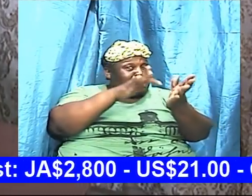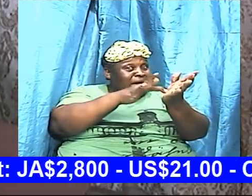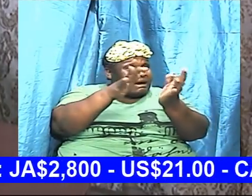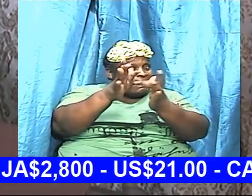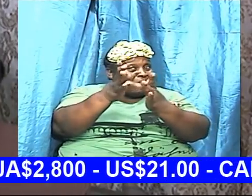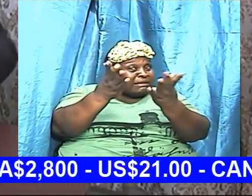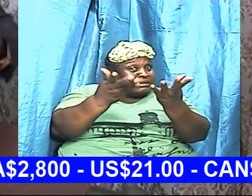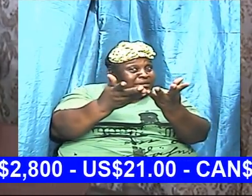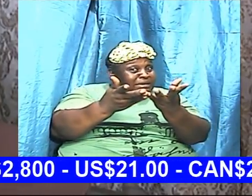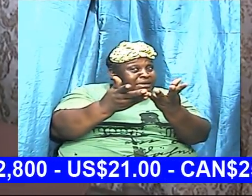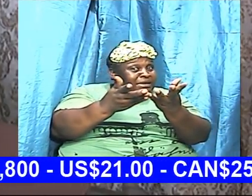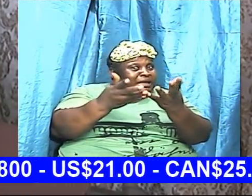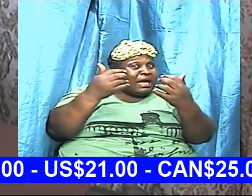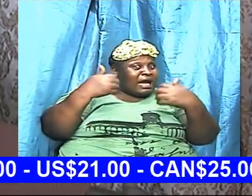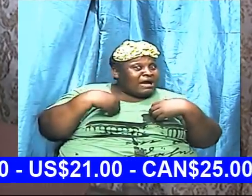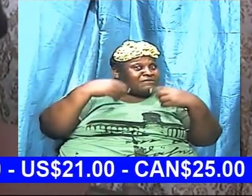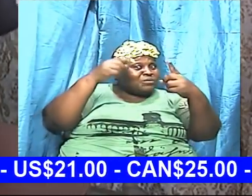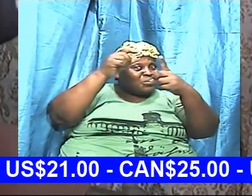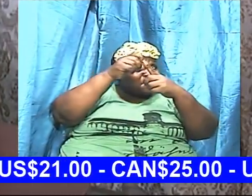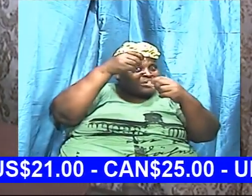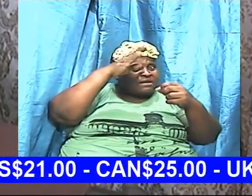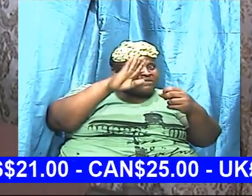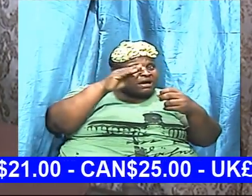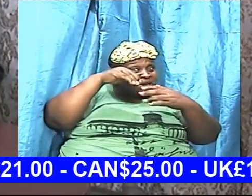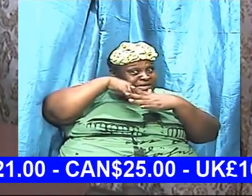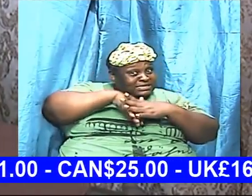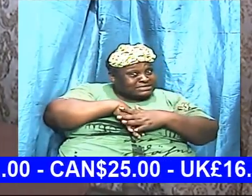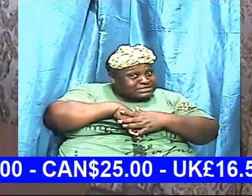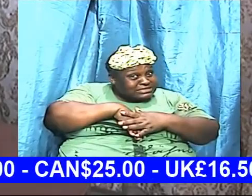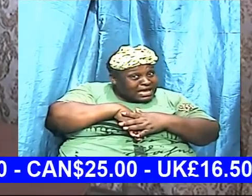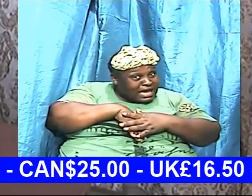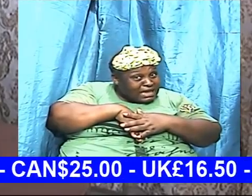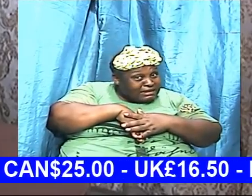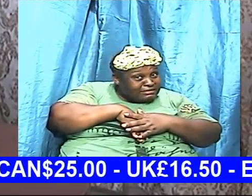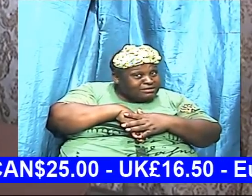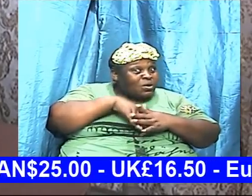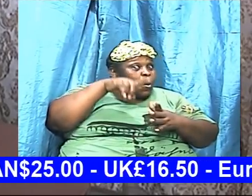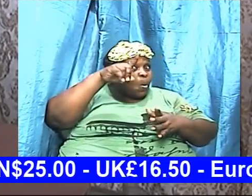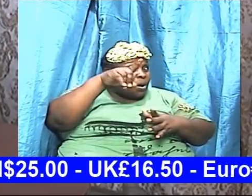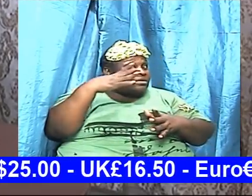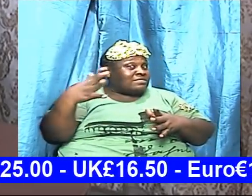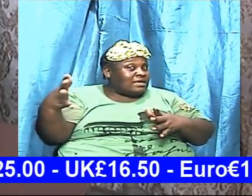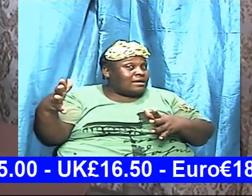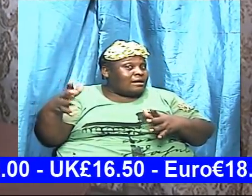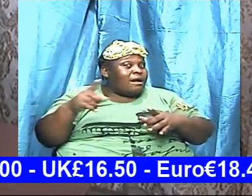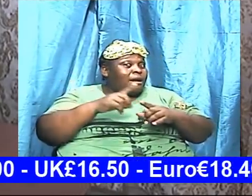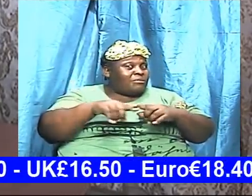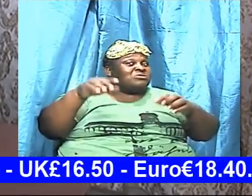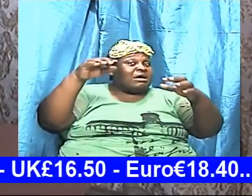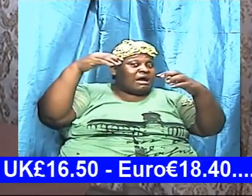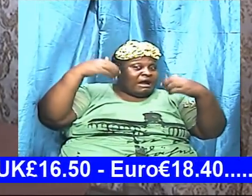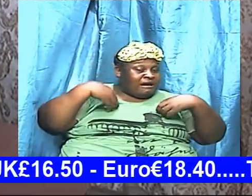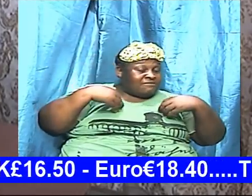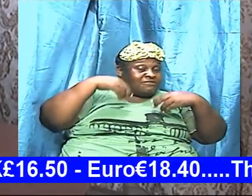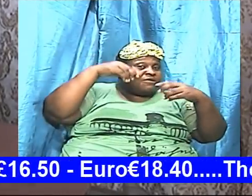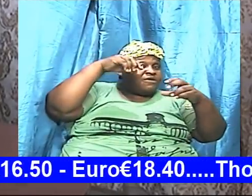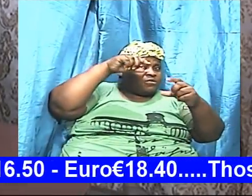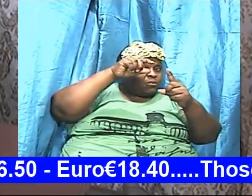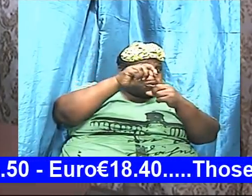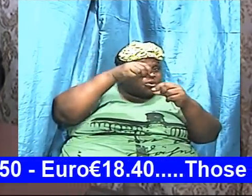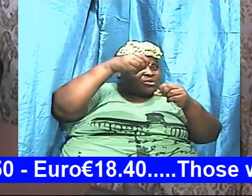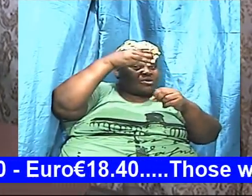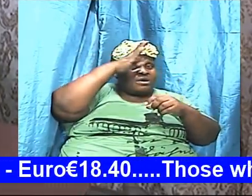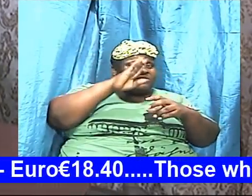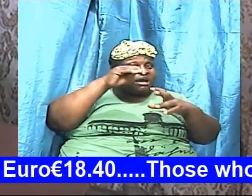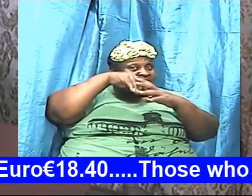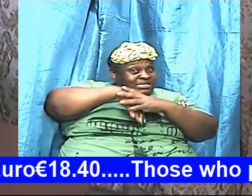inside and walk in it and speak it is another so that if we are going to counter